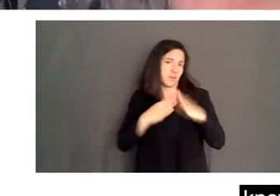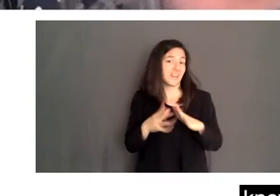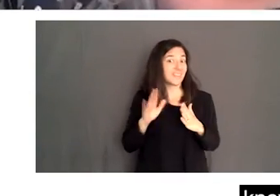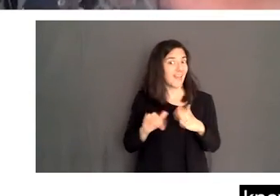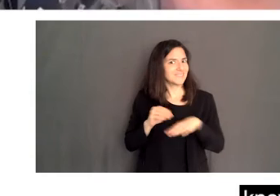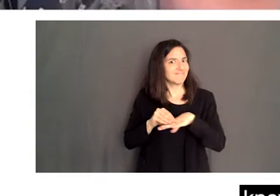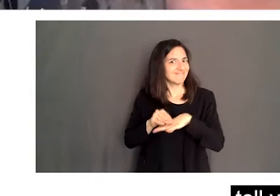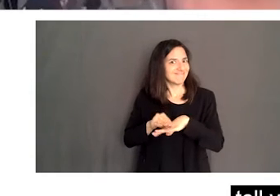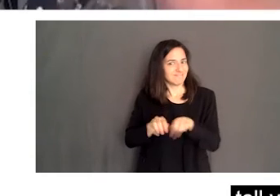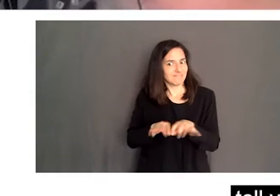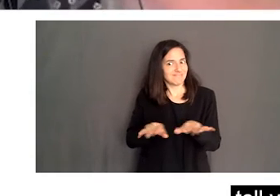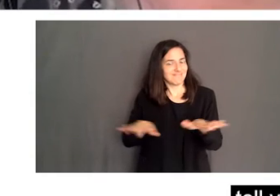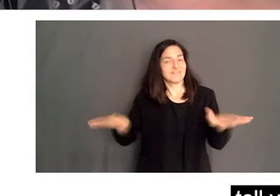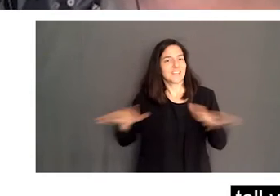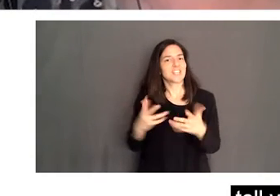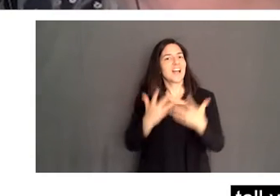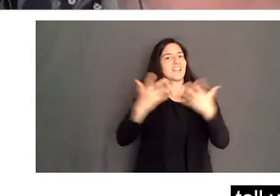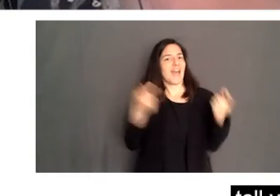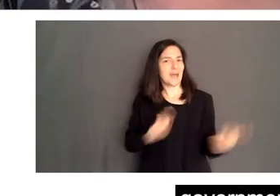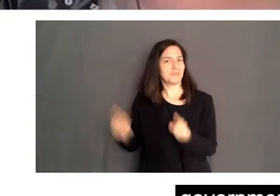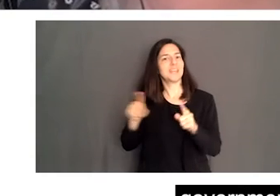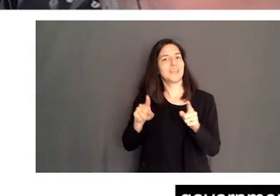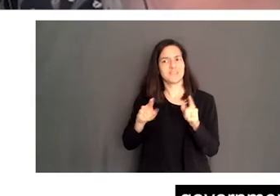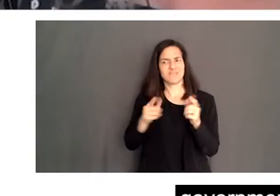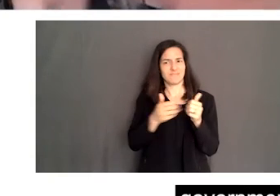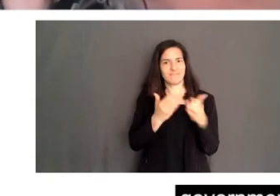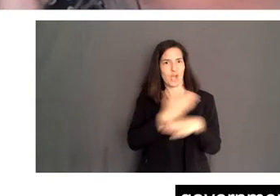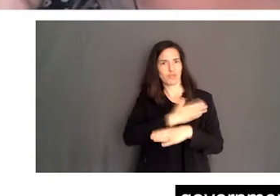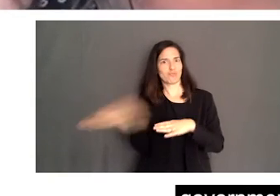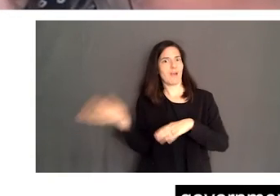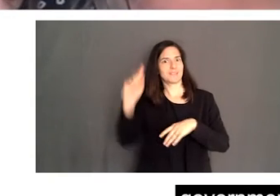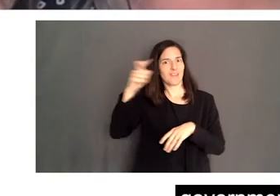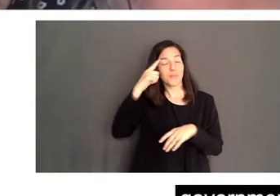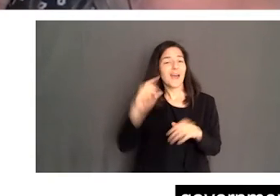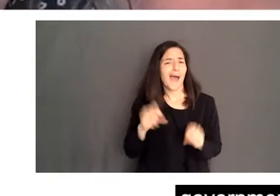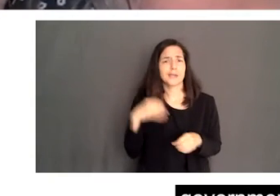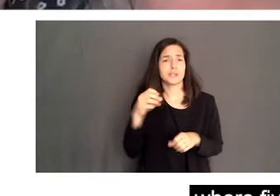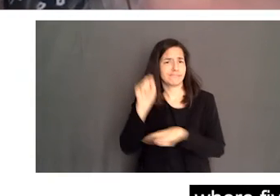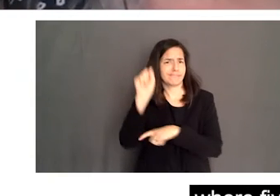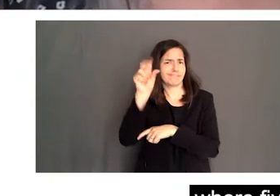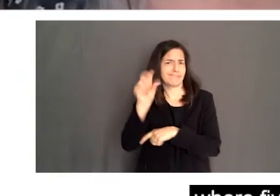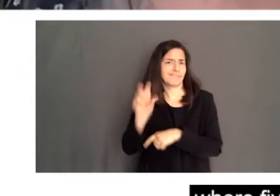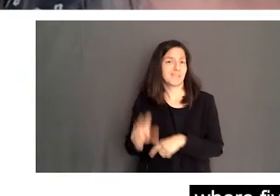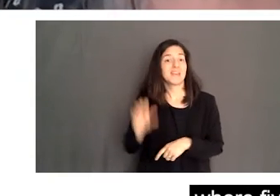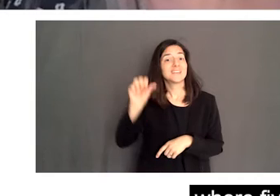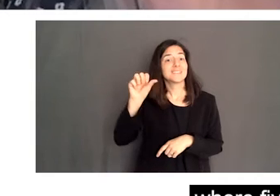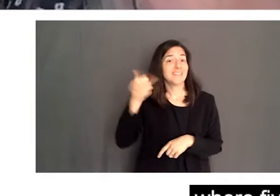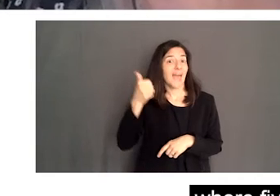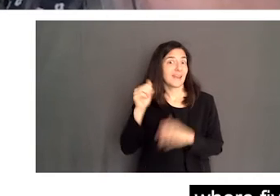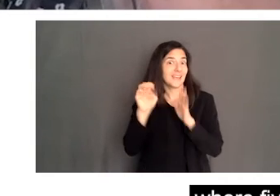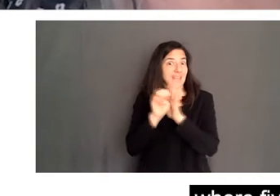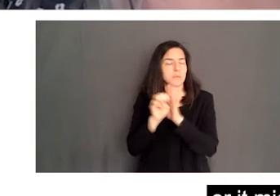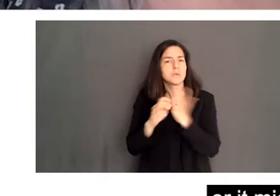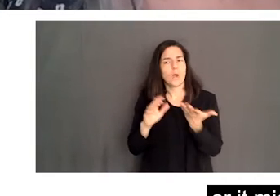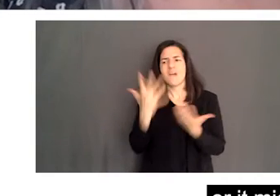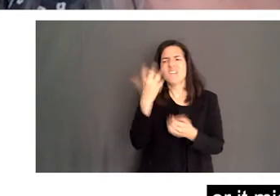infiltrating. Like, I can tell you there is a lot going on across the government. And I can give you 10 examples of where five years ago, they wouldn't have